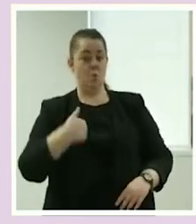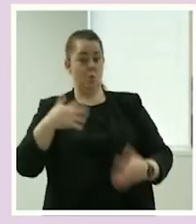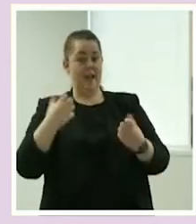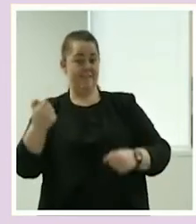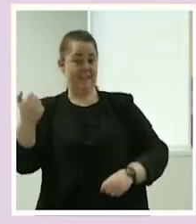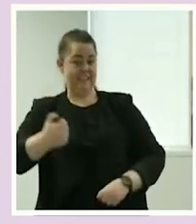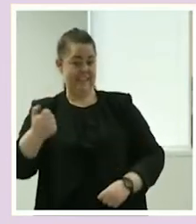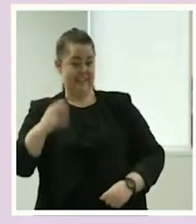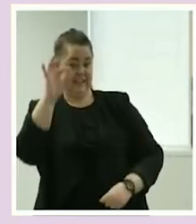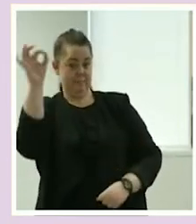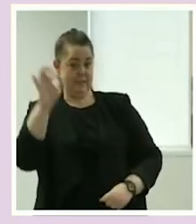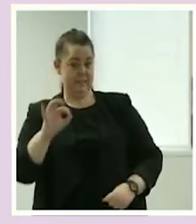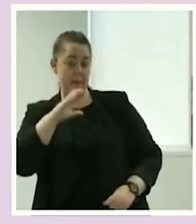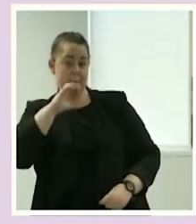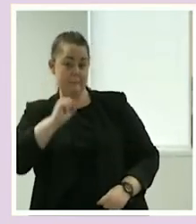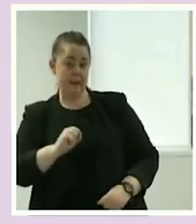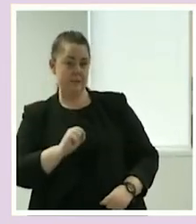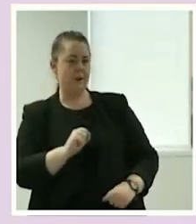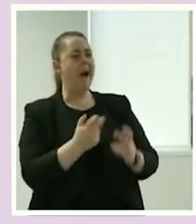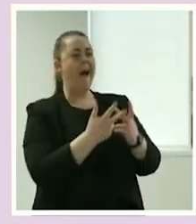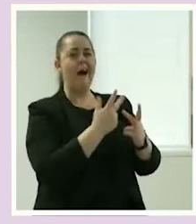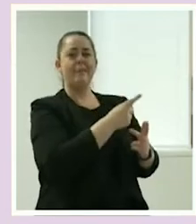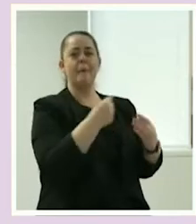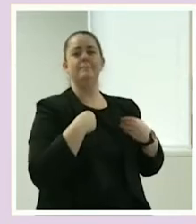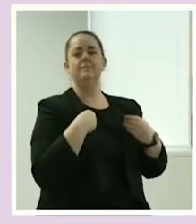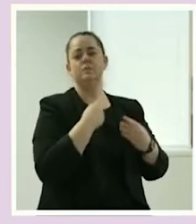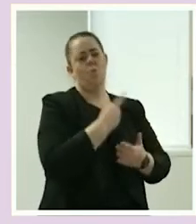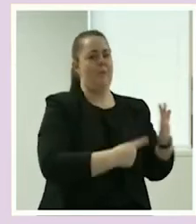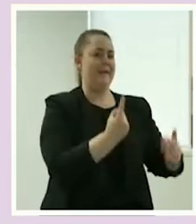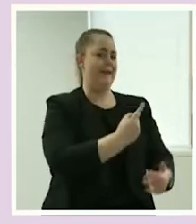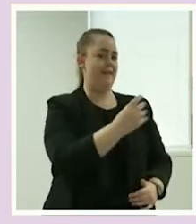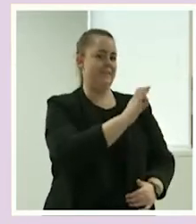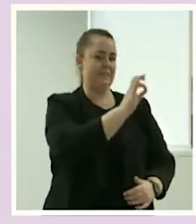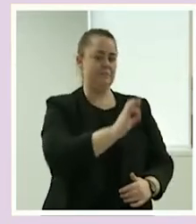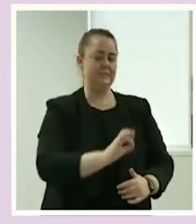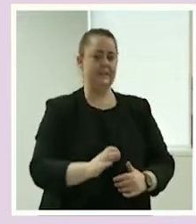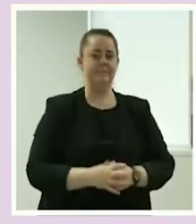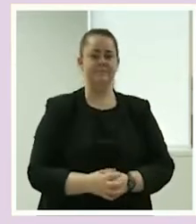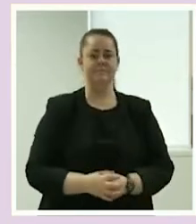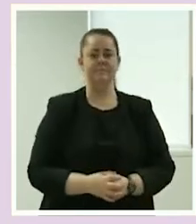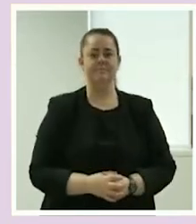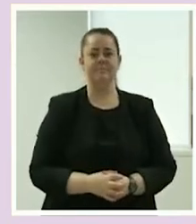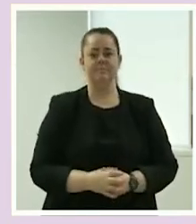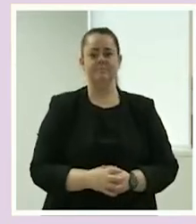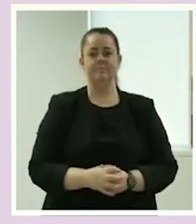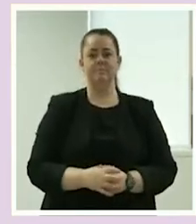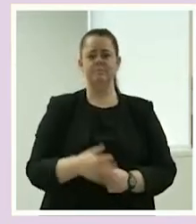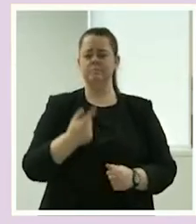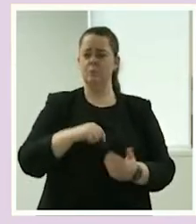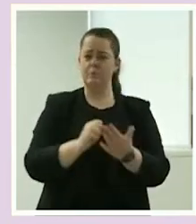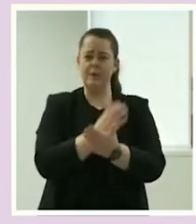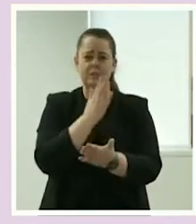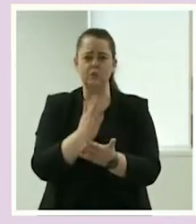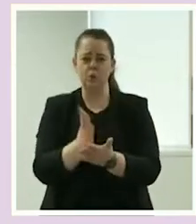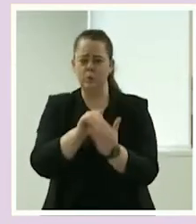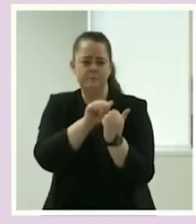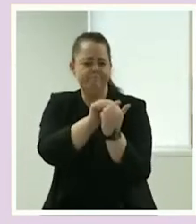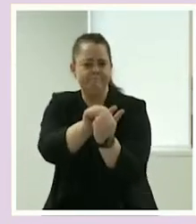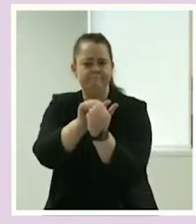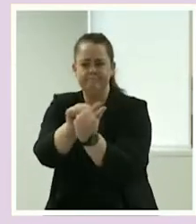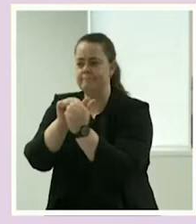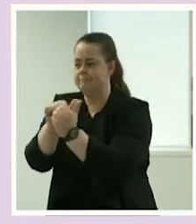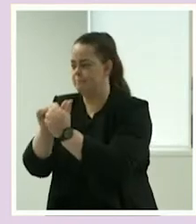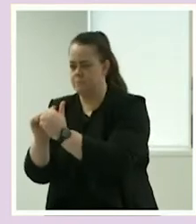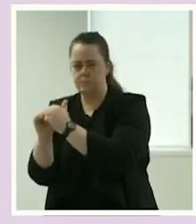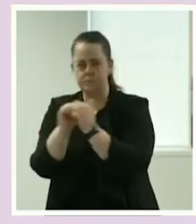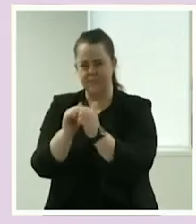are really building their own business in direct connections with clients, delivering quality services and earning positive ratings